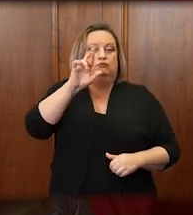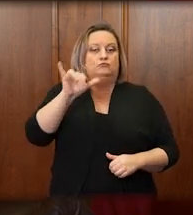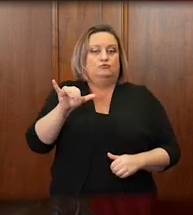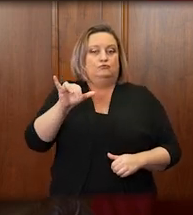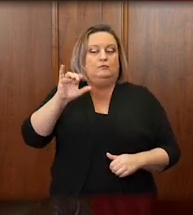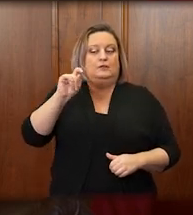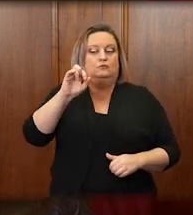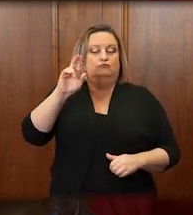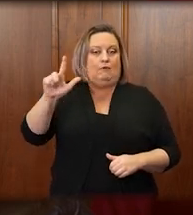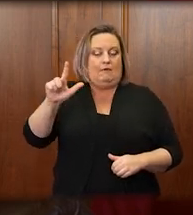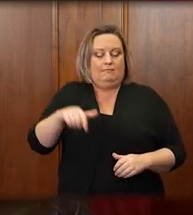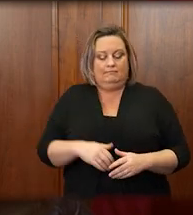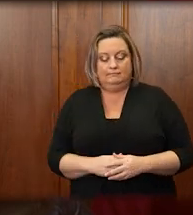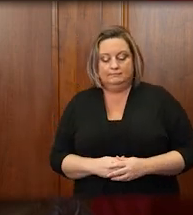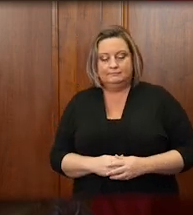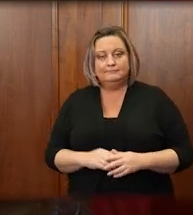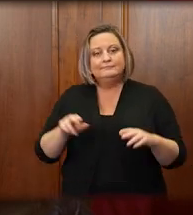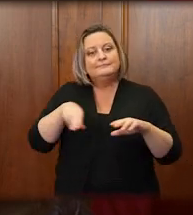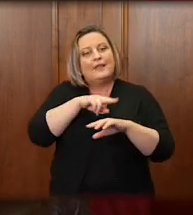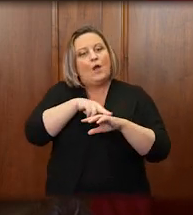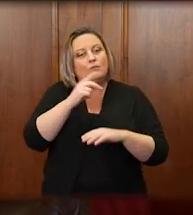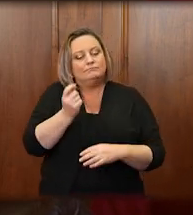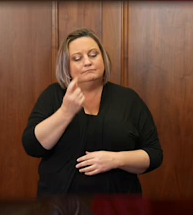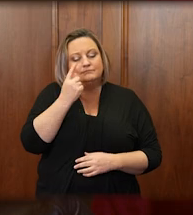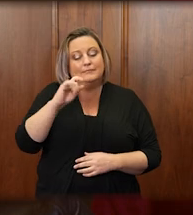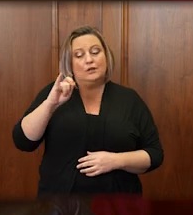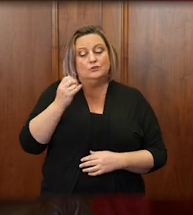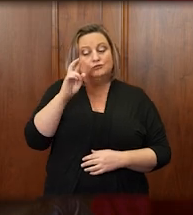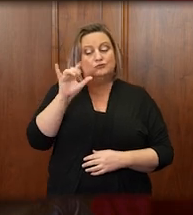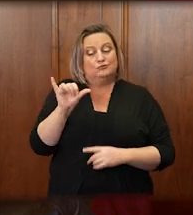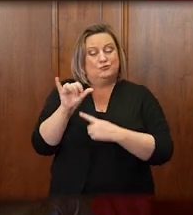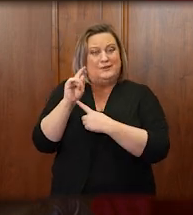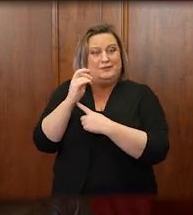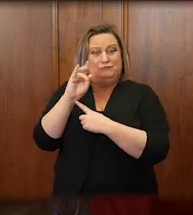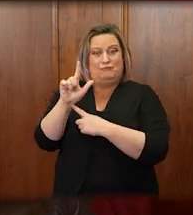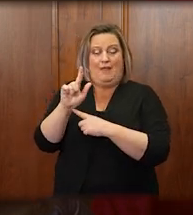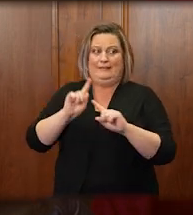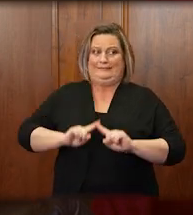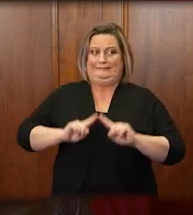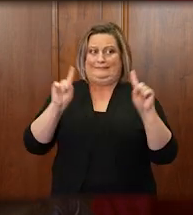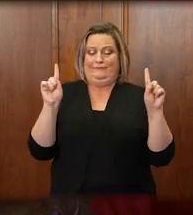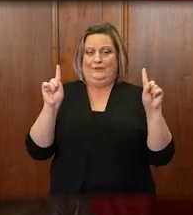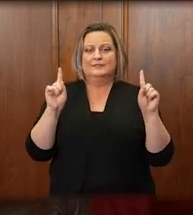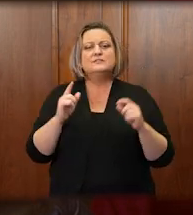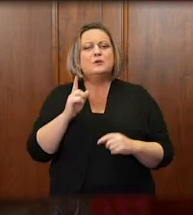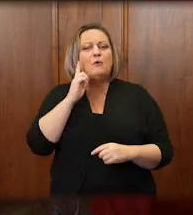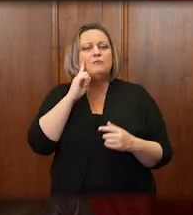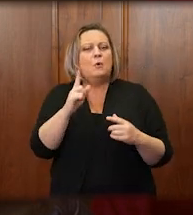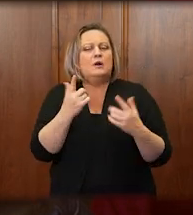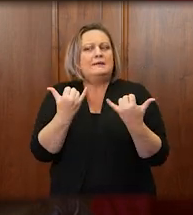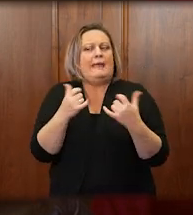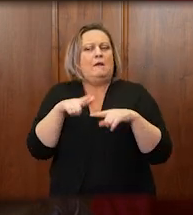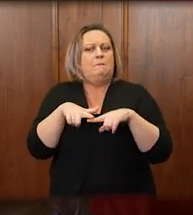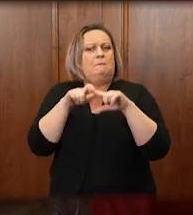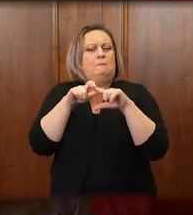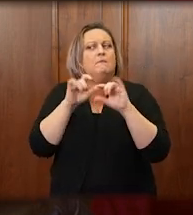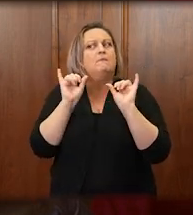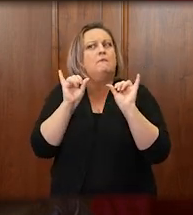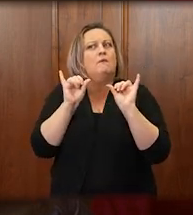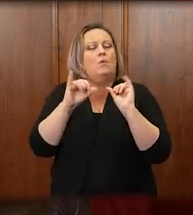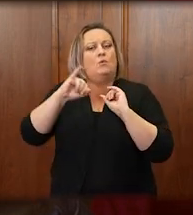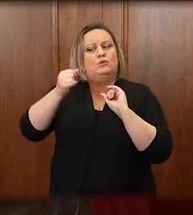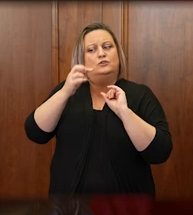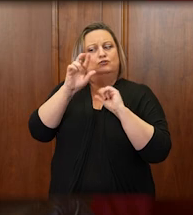But of course, jury trials are another matter. I'd like to take just a moment to remind you about the service